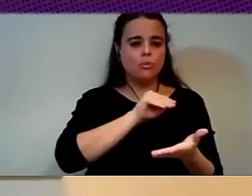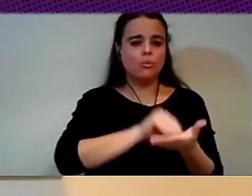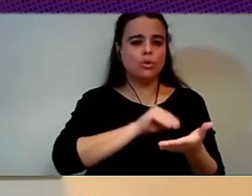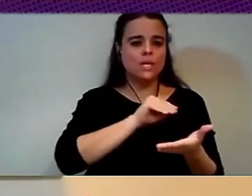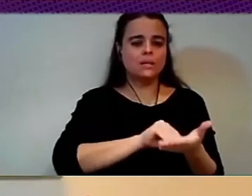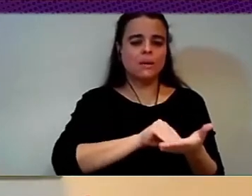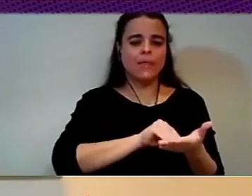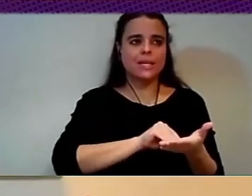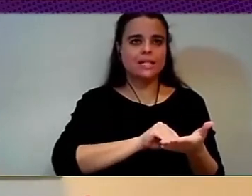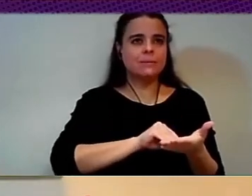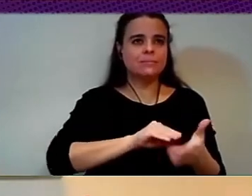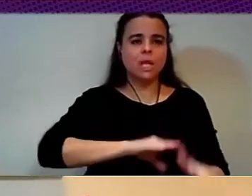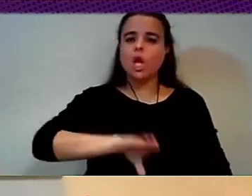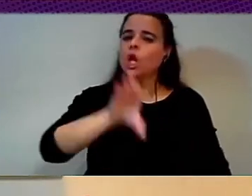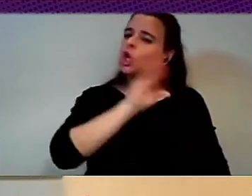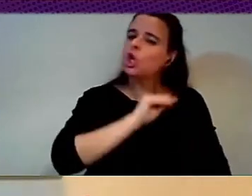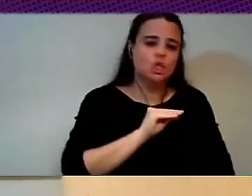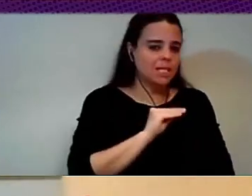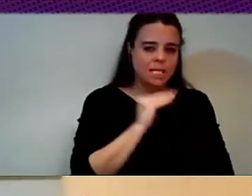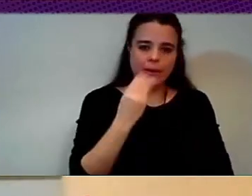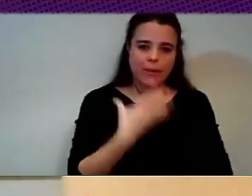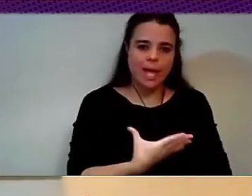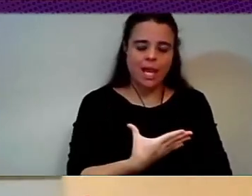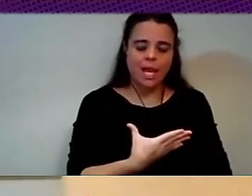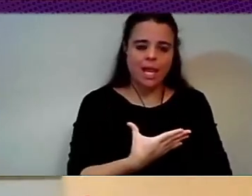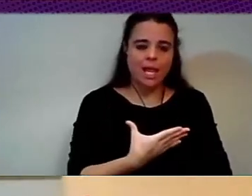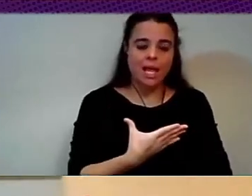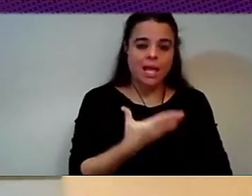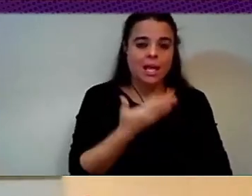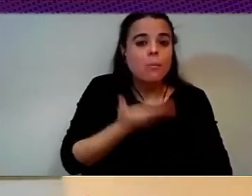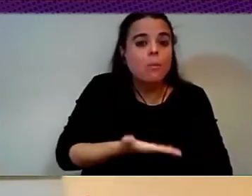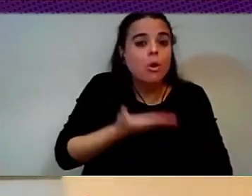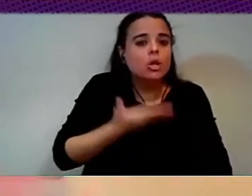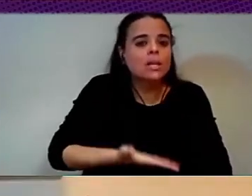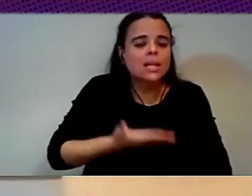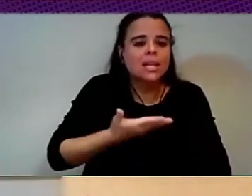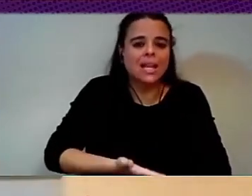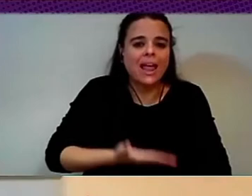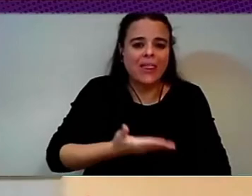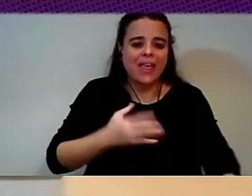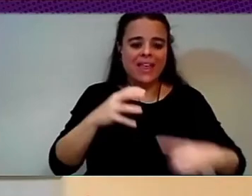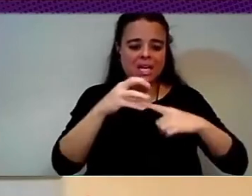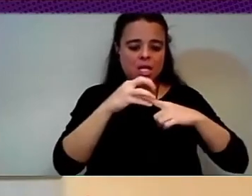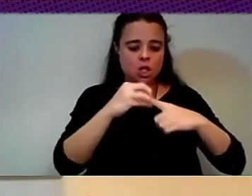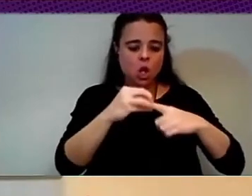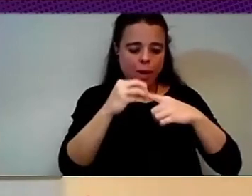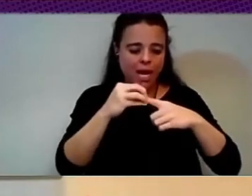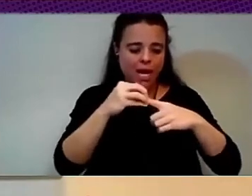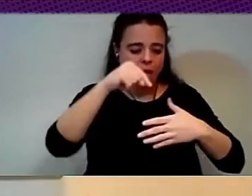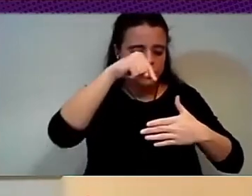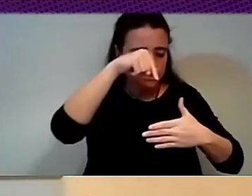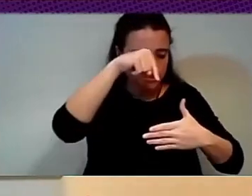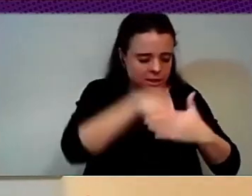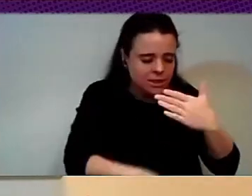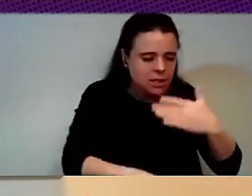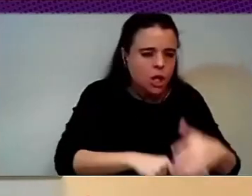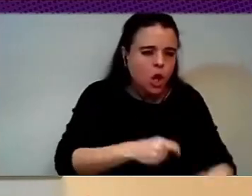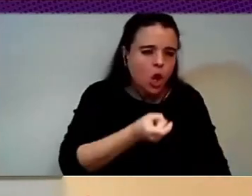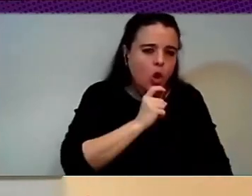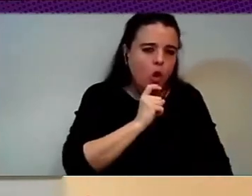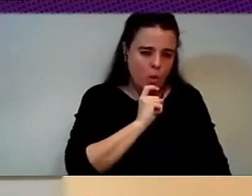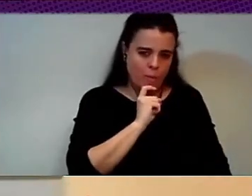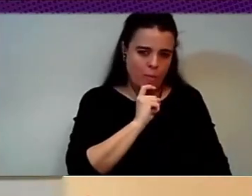what it is behind and explaining why things have to be done in a different way, and why they are connected with the fundamental